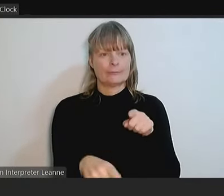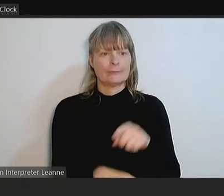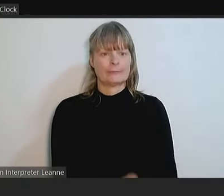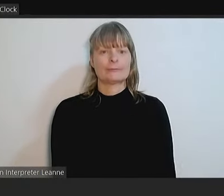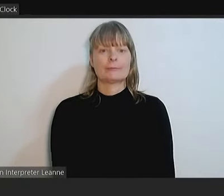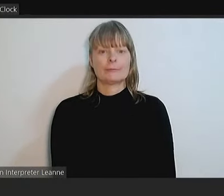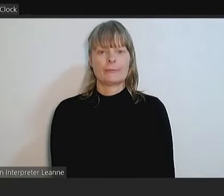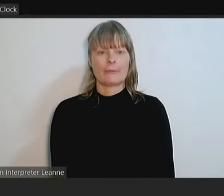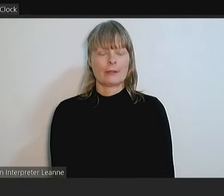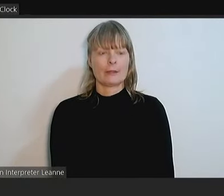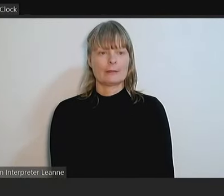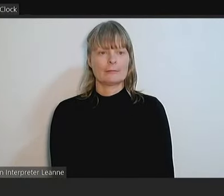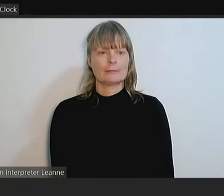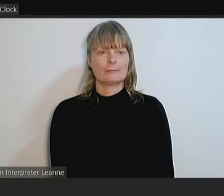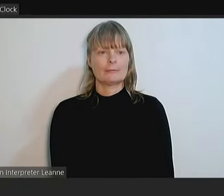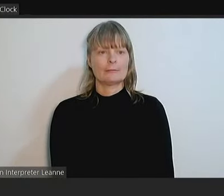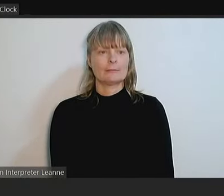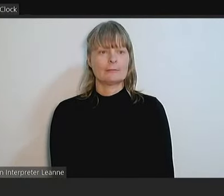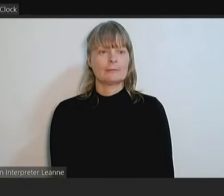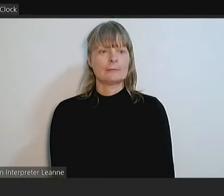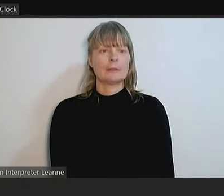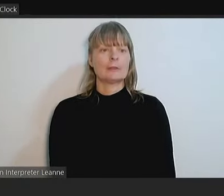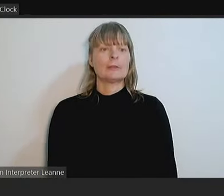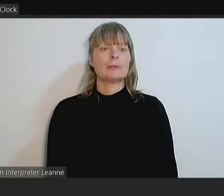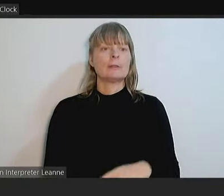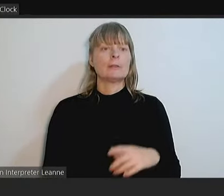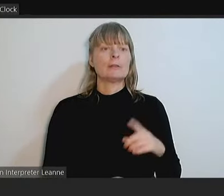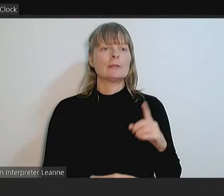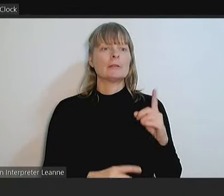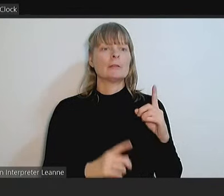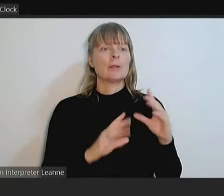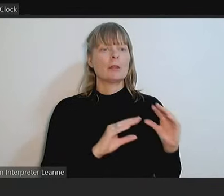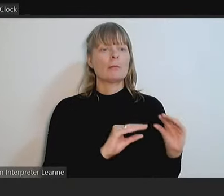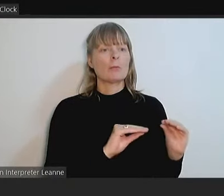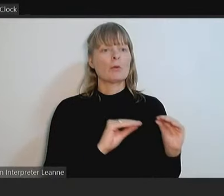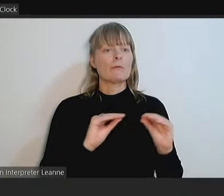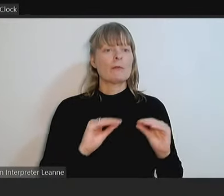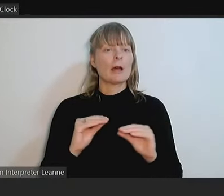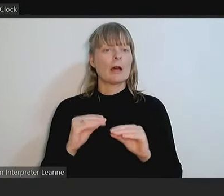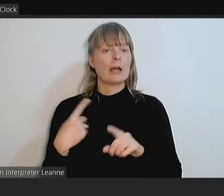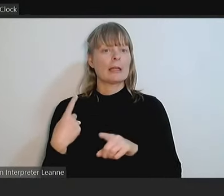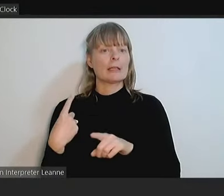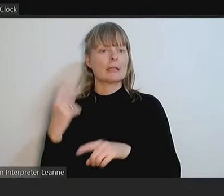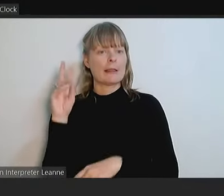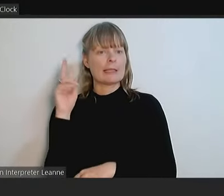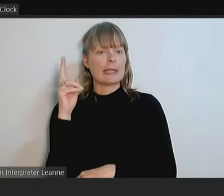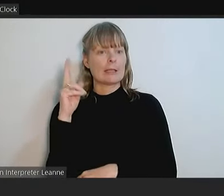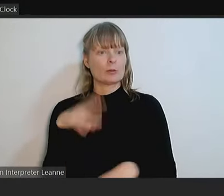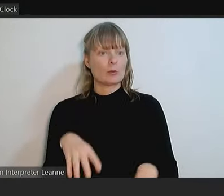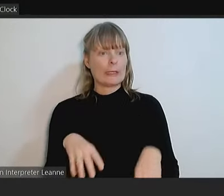To the mover and the seconder, do you accept Councillor Lawrence's amendment?